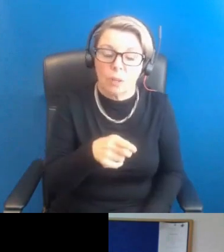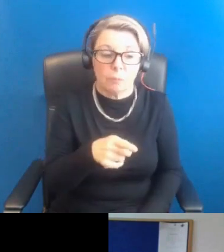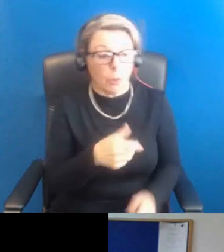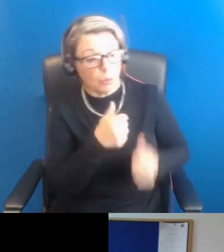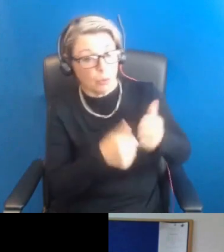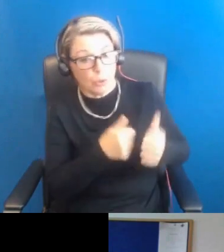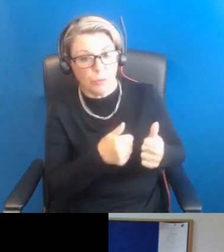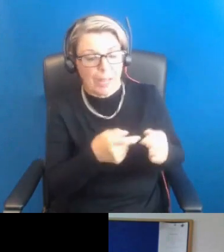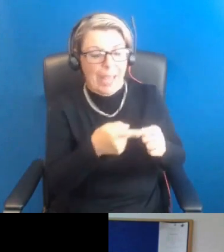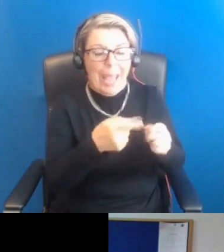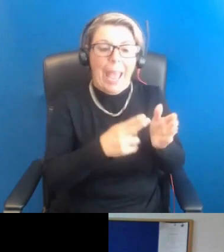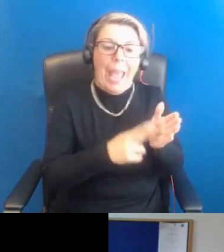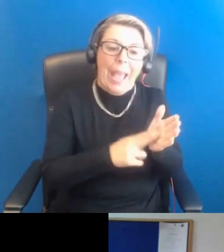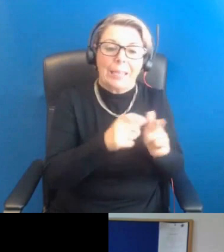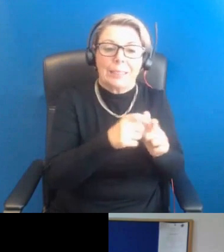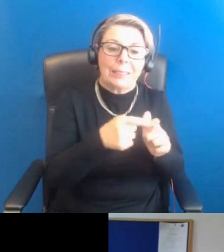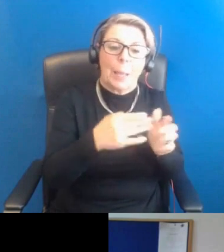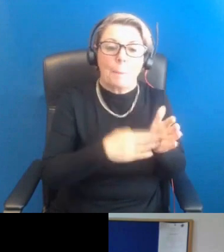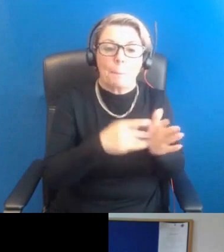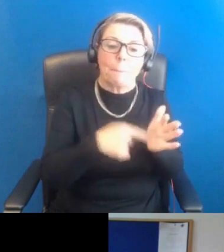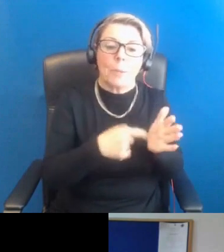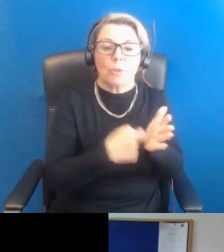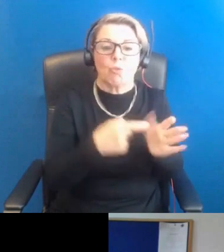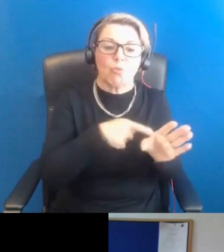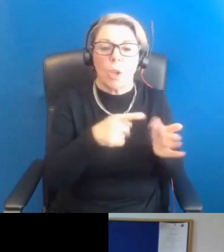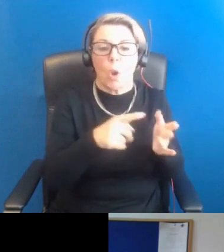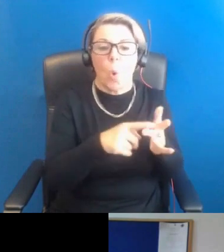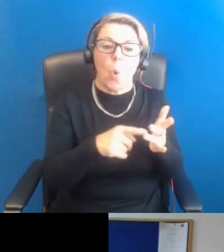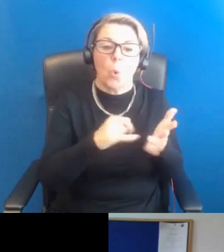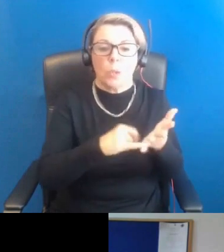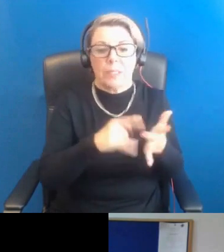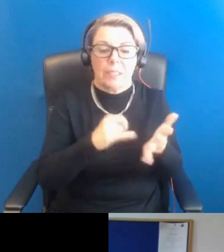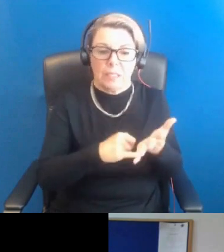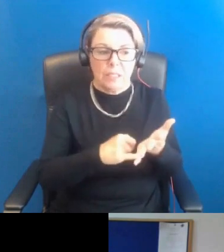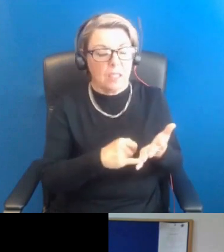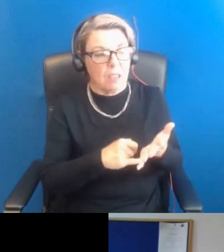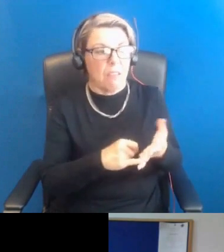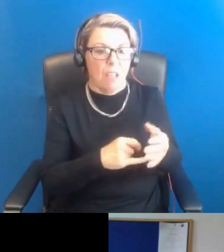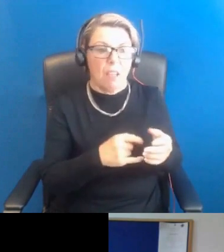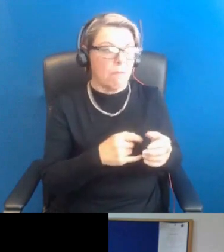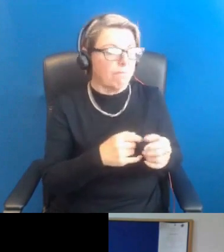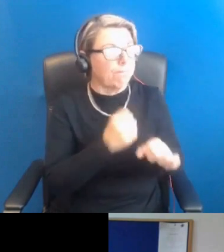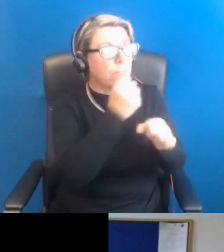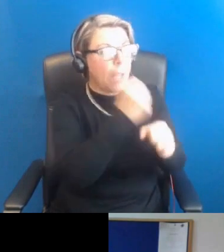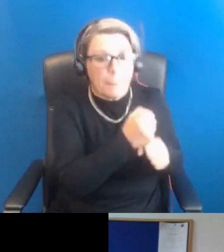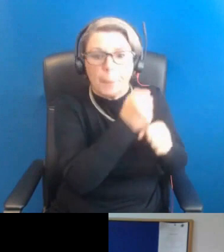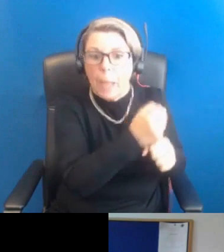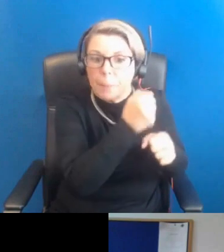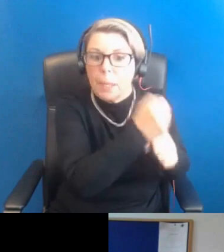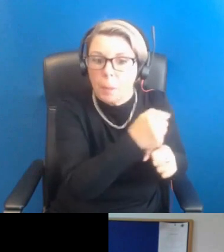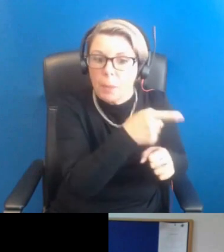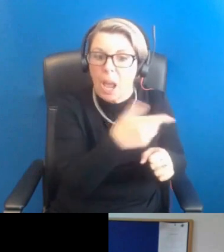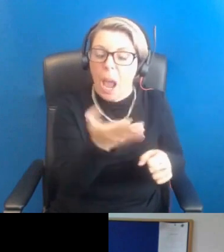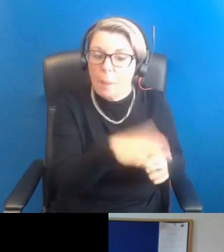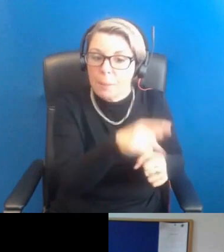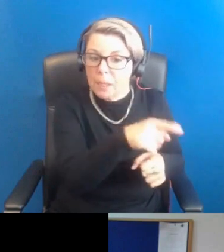endometriosis lobby for the work that they do in making sure that women with endometriosis have